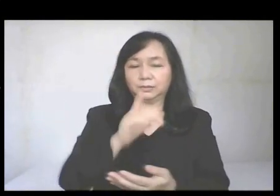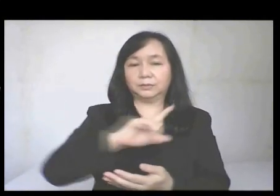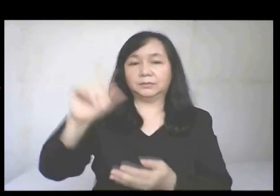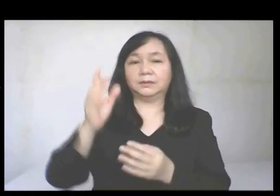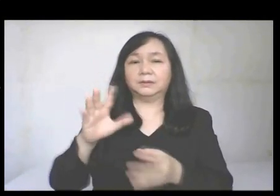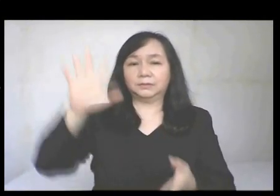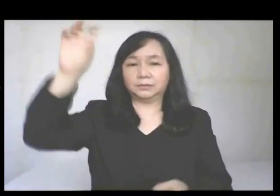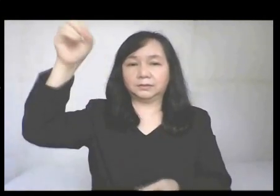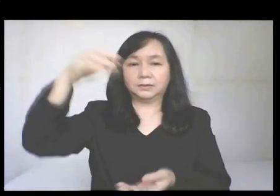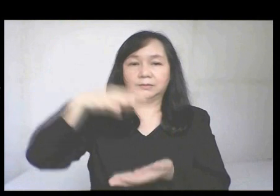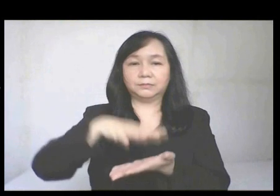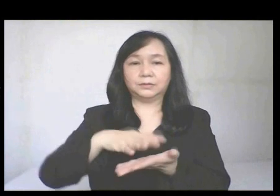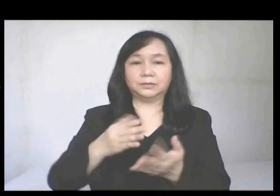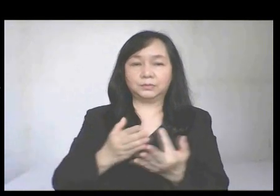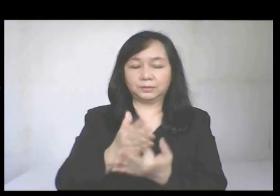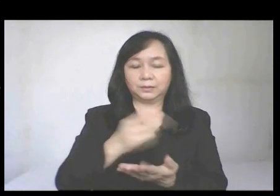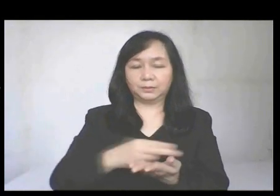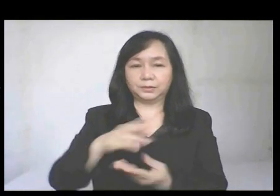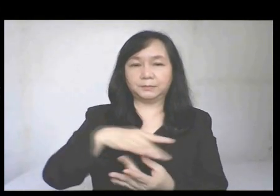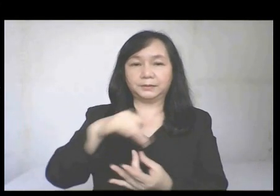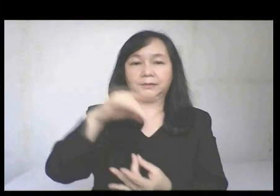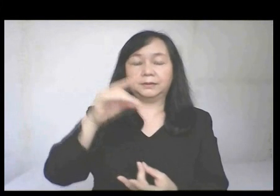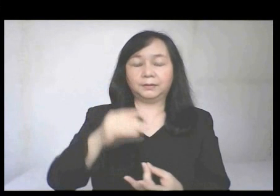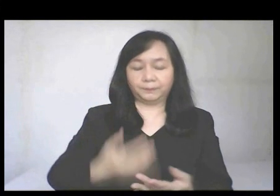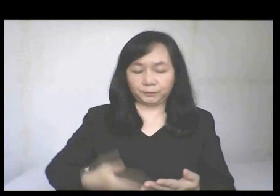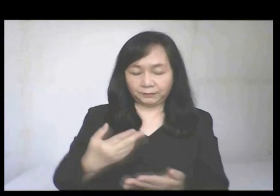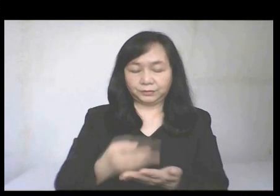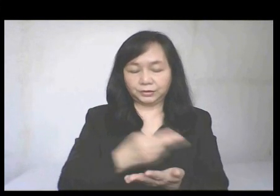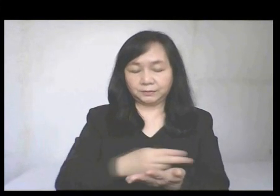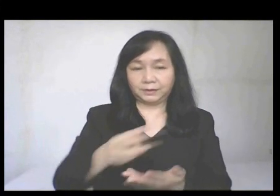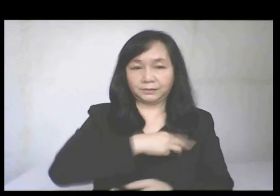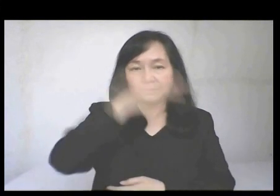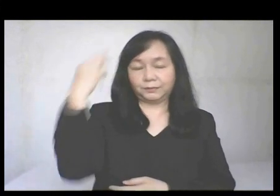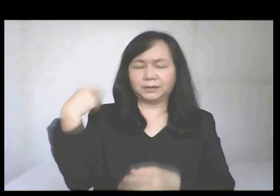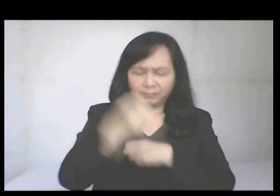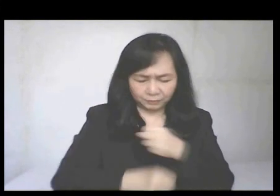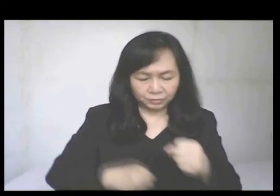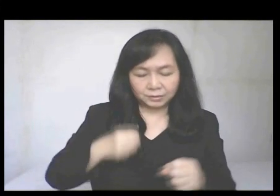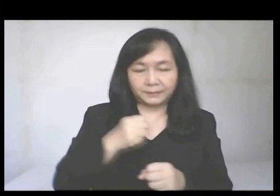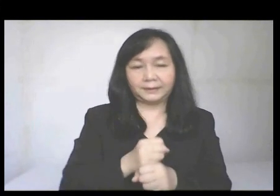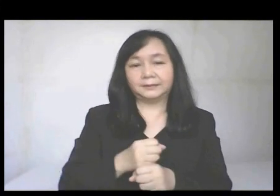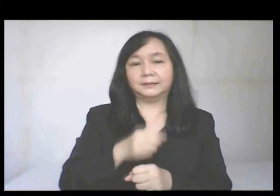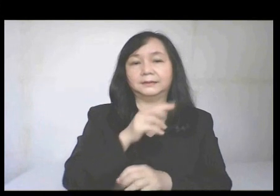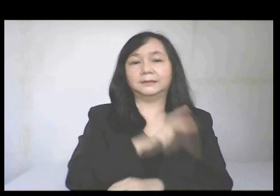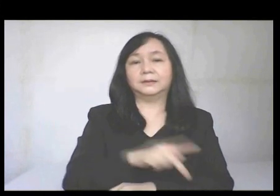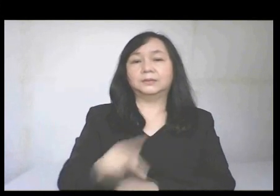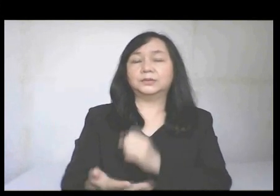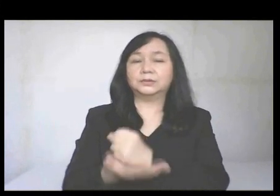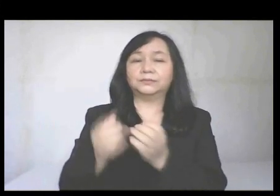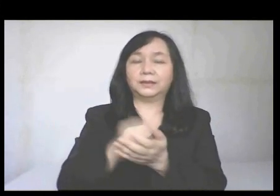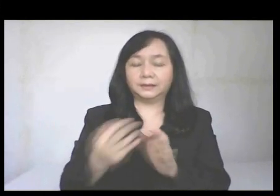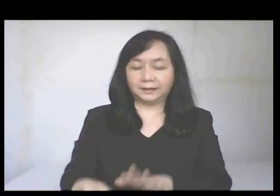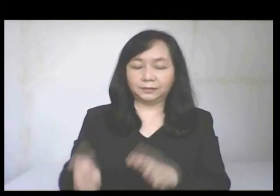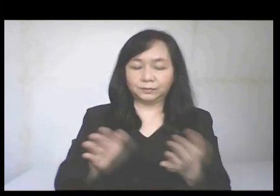our Lord. Who was conceived by the Holy Spirit, born of the Virgin Mary, suffered under Pontius Pilate, was